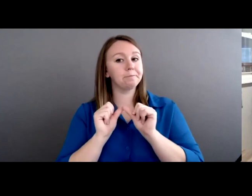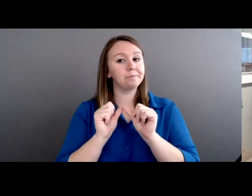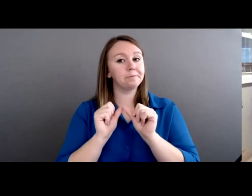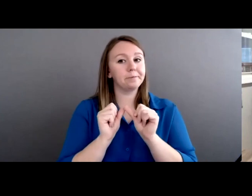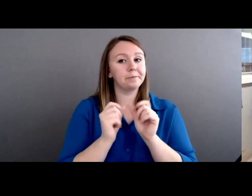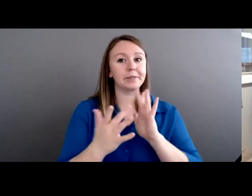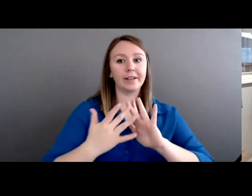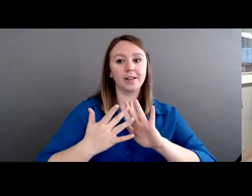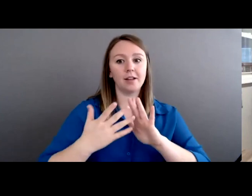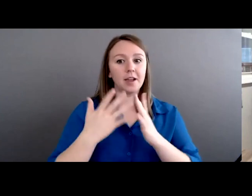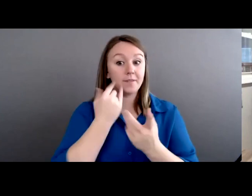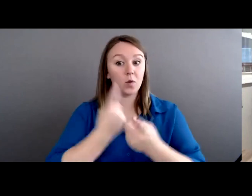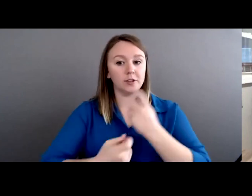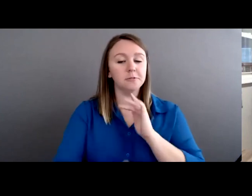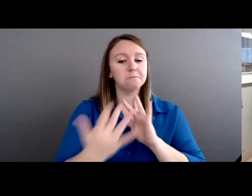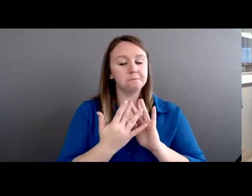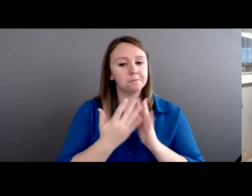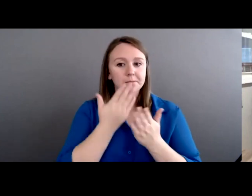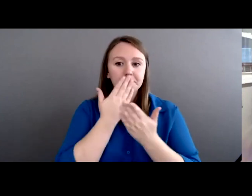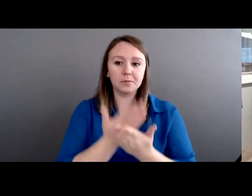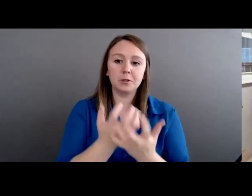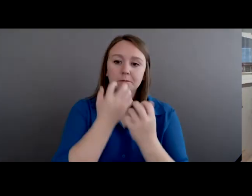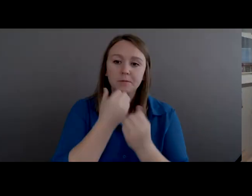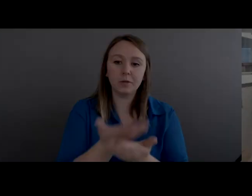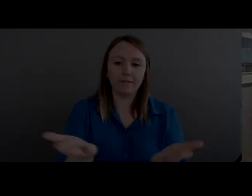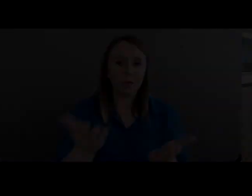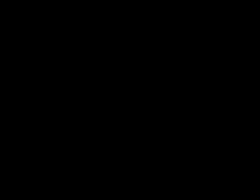But again, thank you all. It was good to have you. That is all.